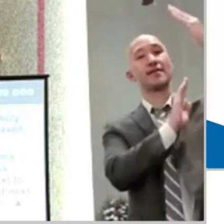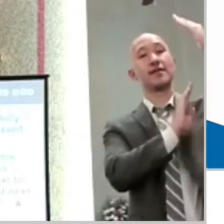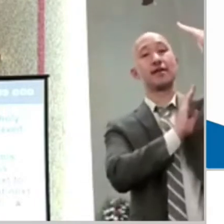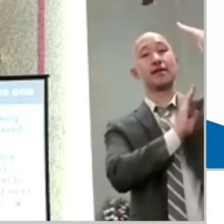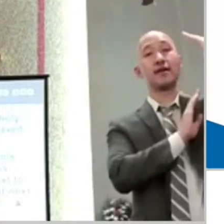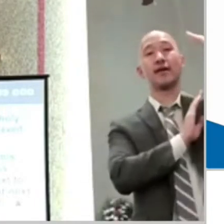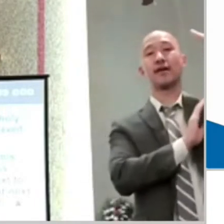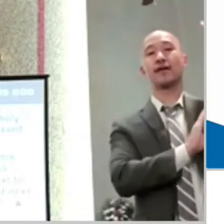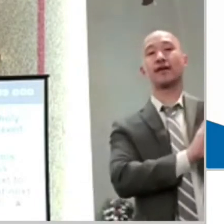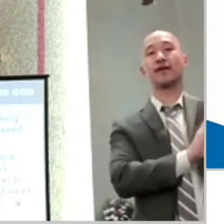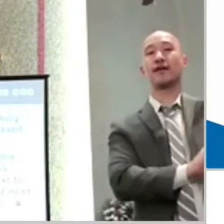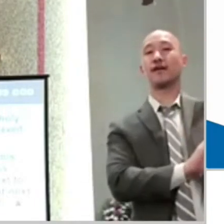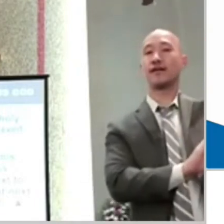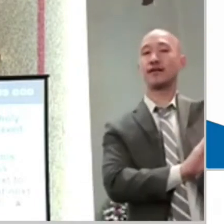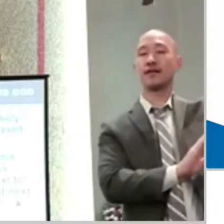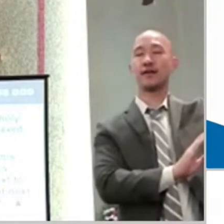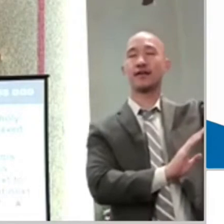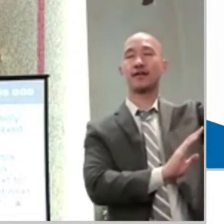face.